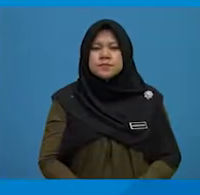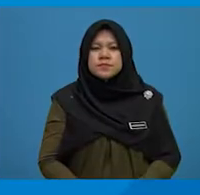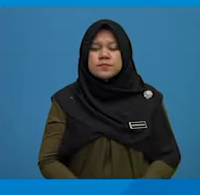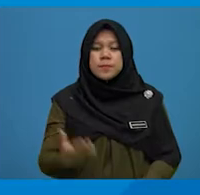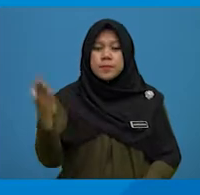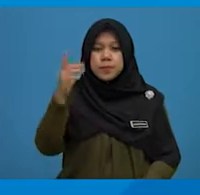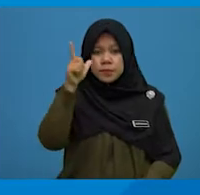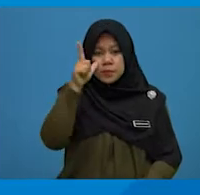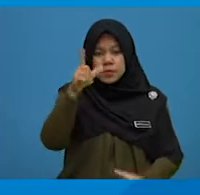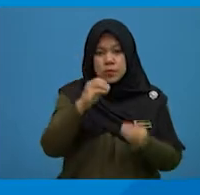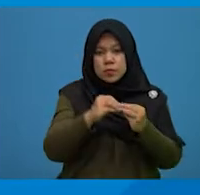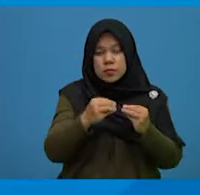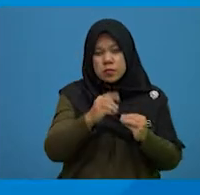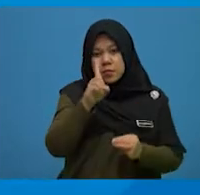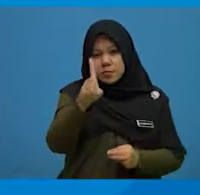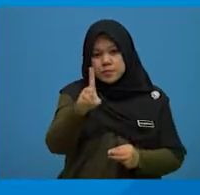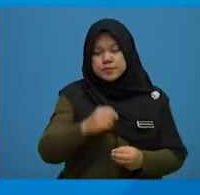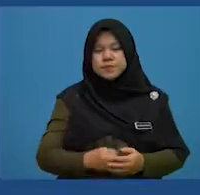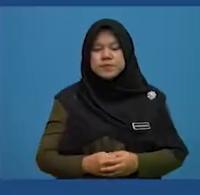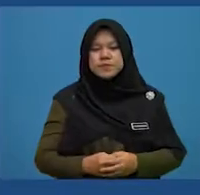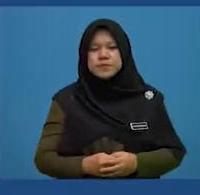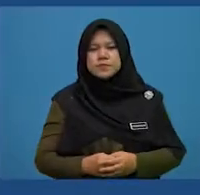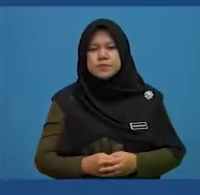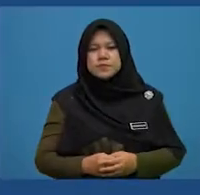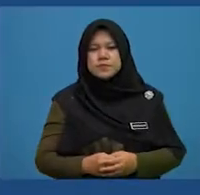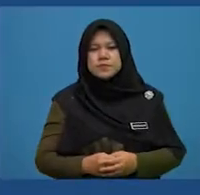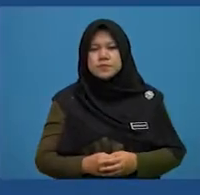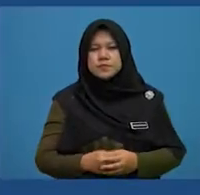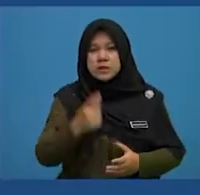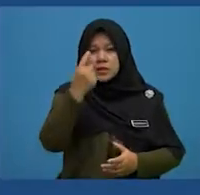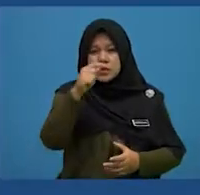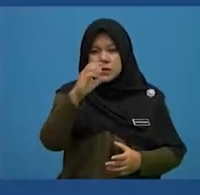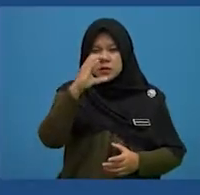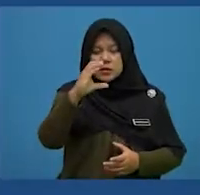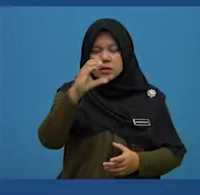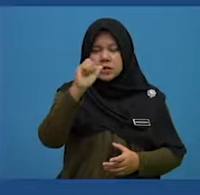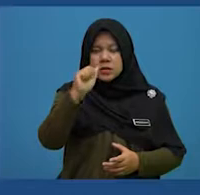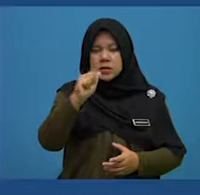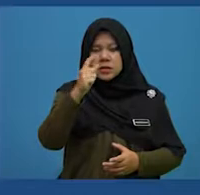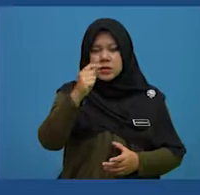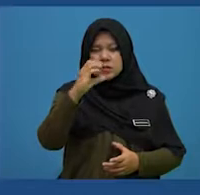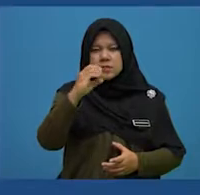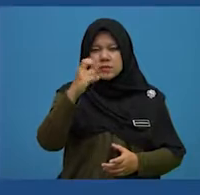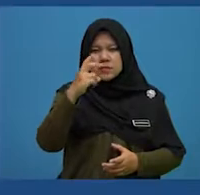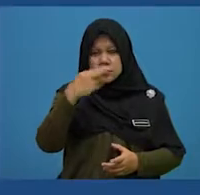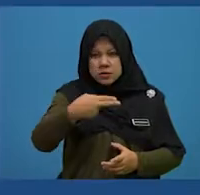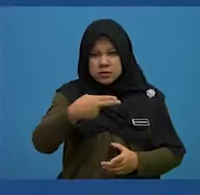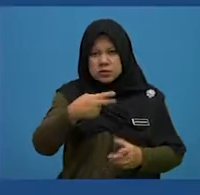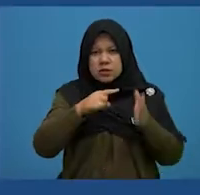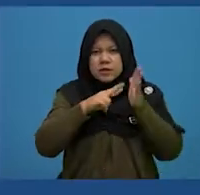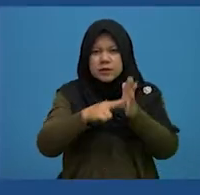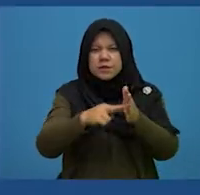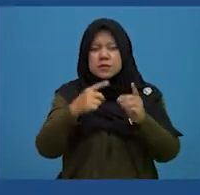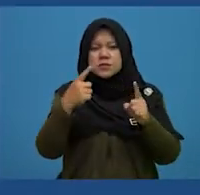Let's look at question one. The phrase, catch, line five, refers